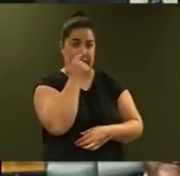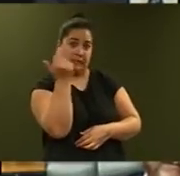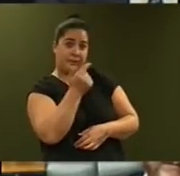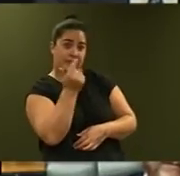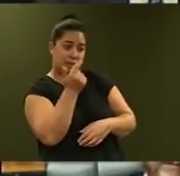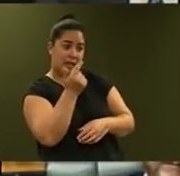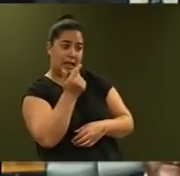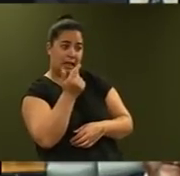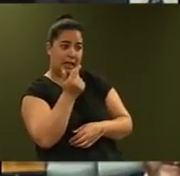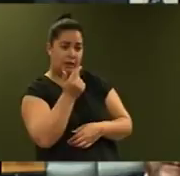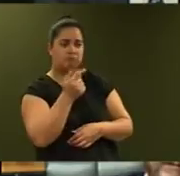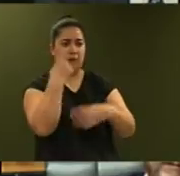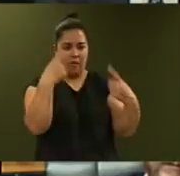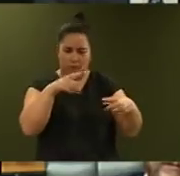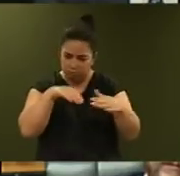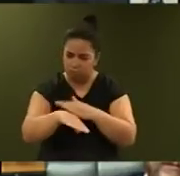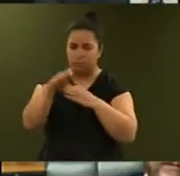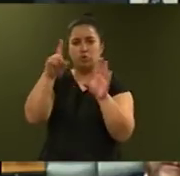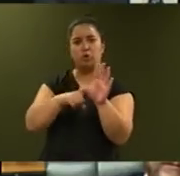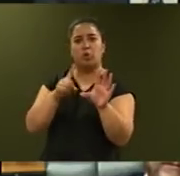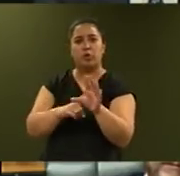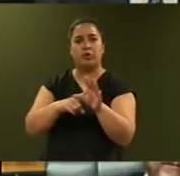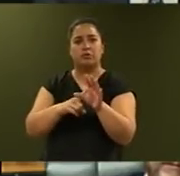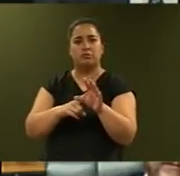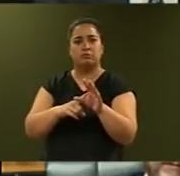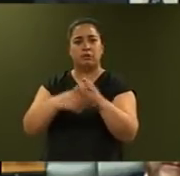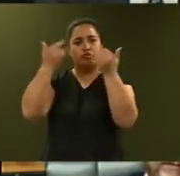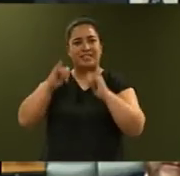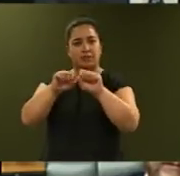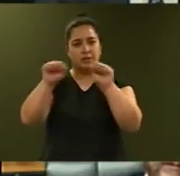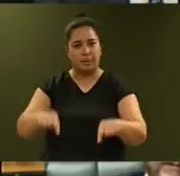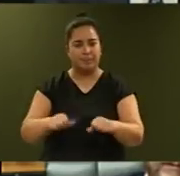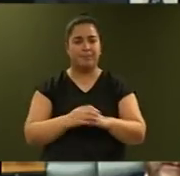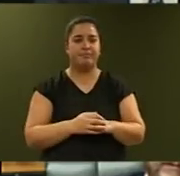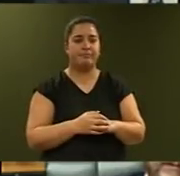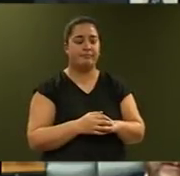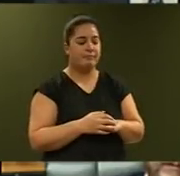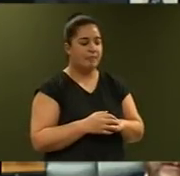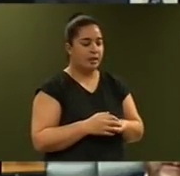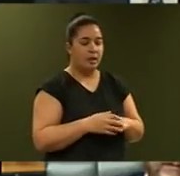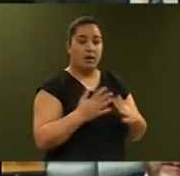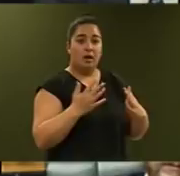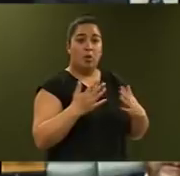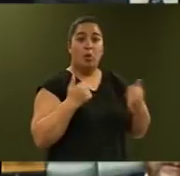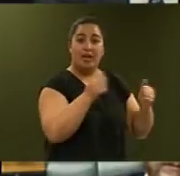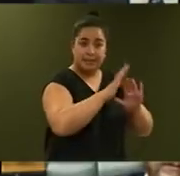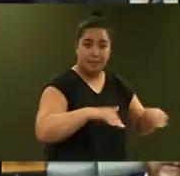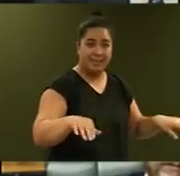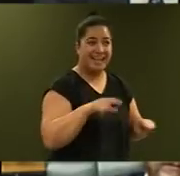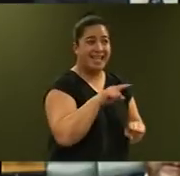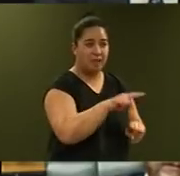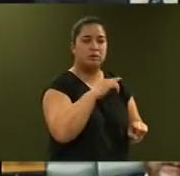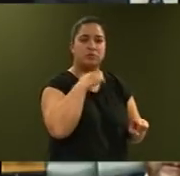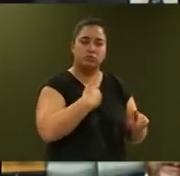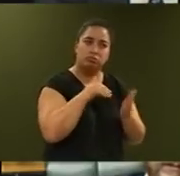justice system. Oranga Tamariki will be funded for a year's trial to improve the family group conference process for Tamariki Māori.